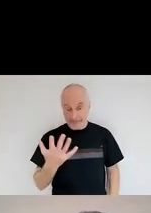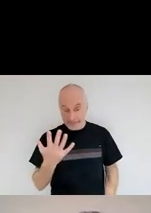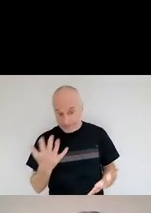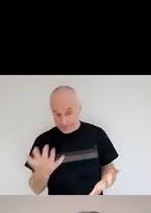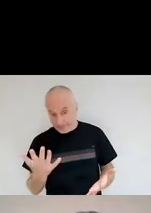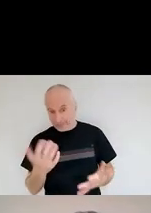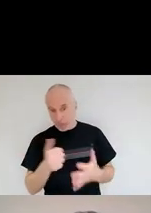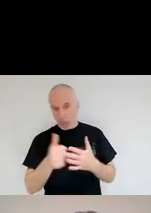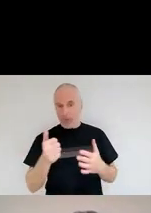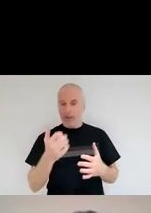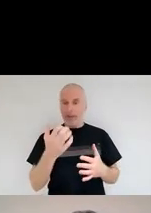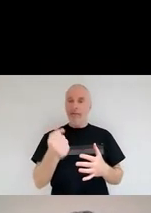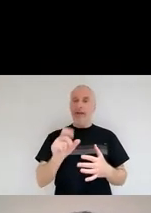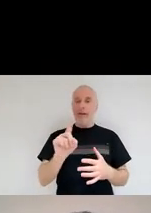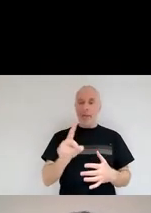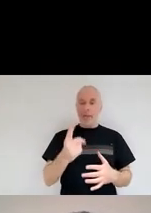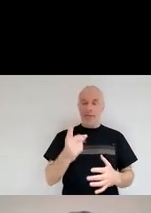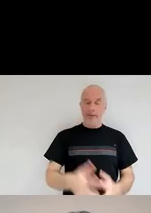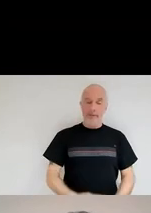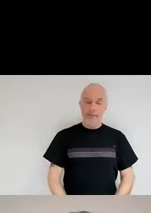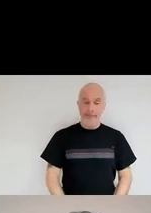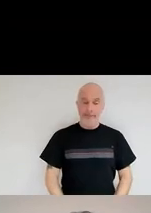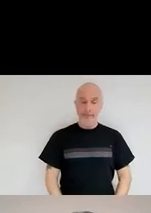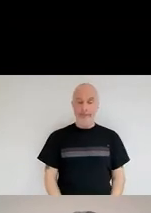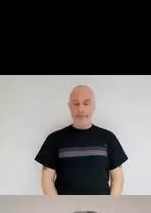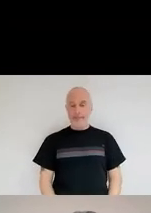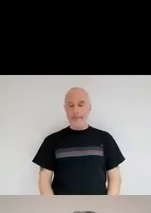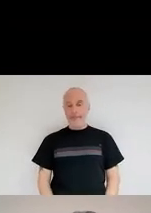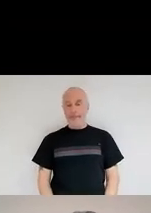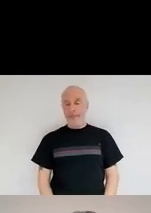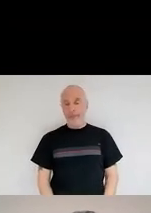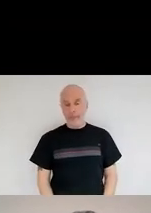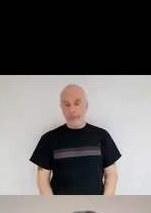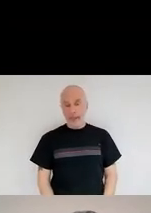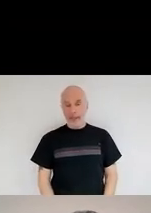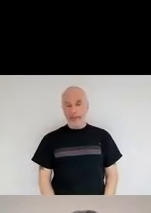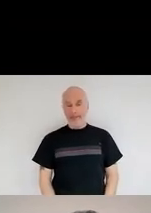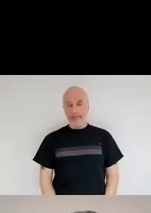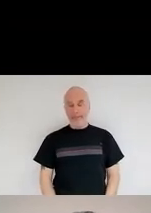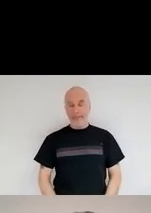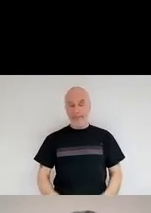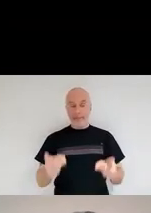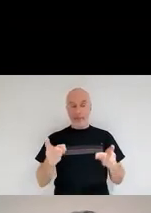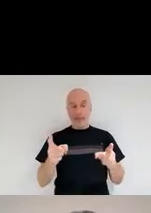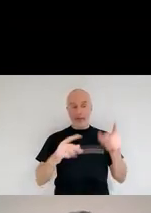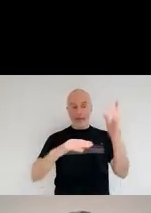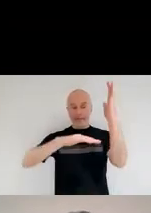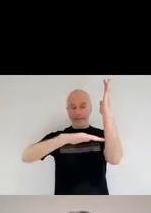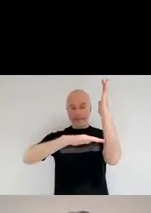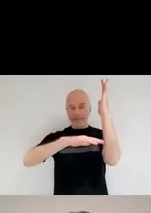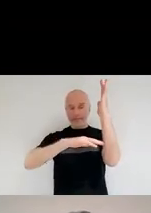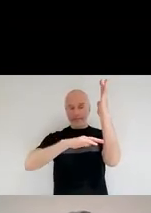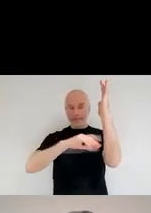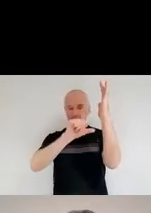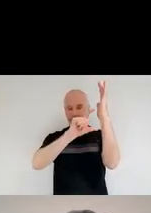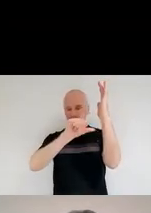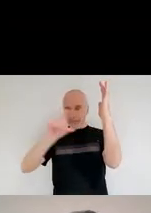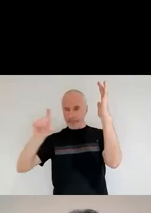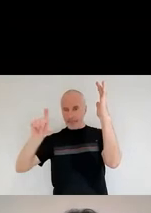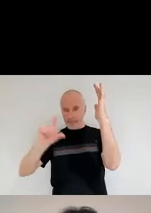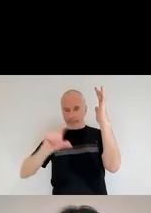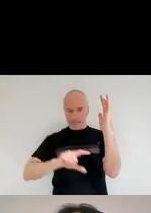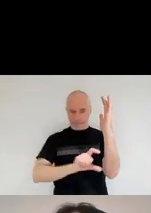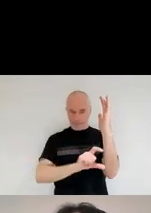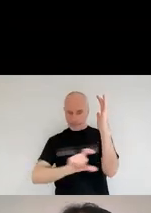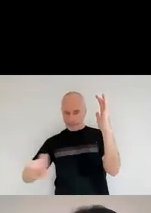Okay. So this, when we looked at this, the supernova, and then we started making the models